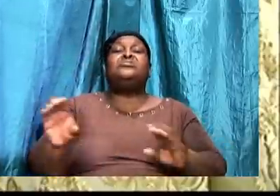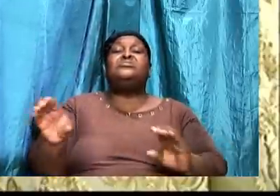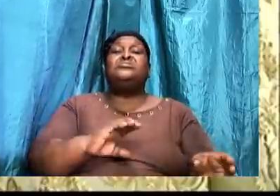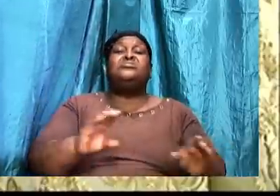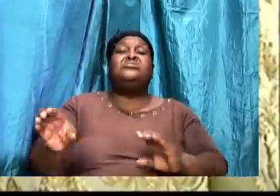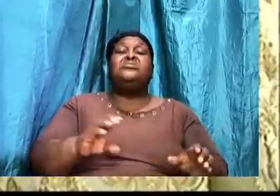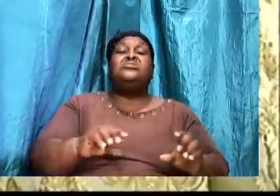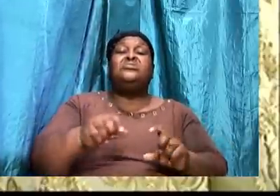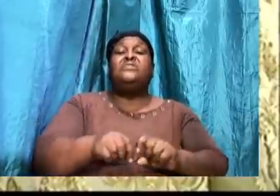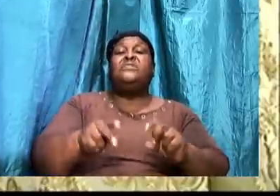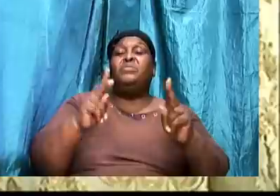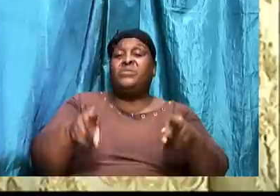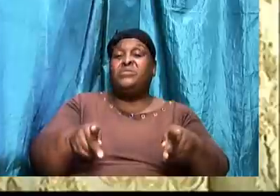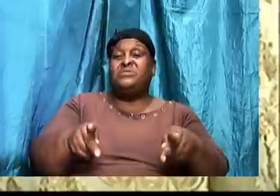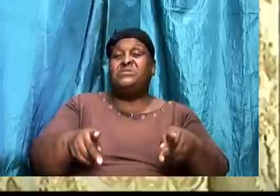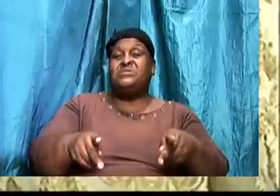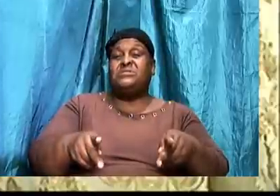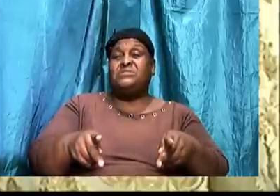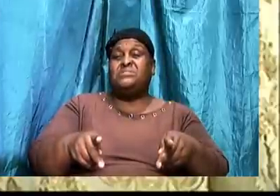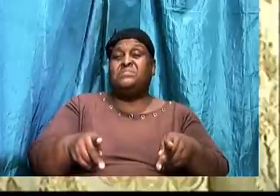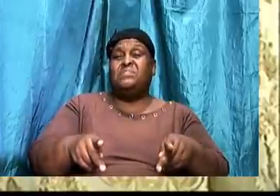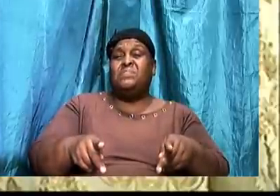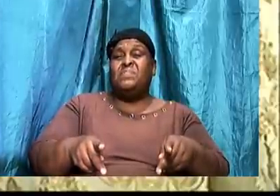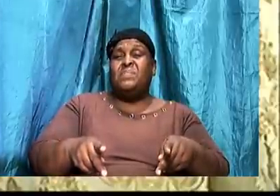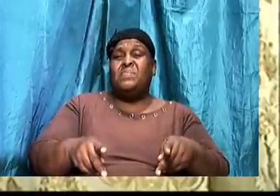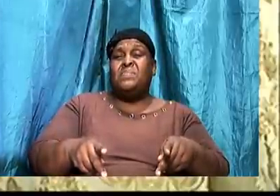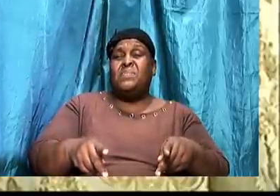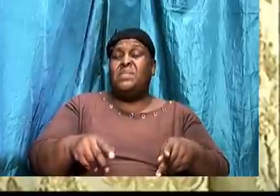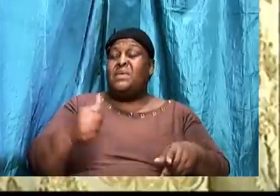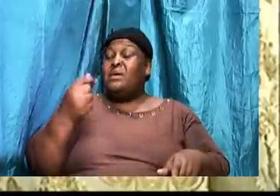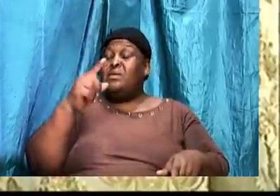ultimately controls the person's destiny.